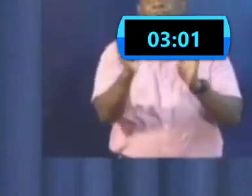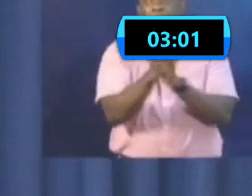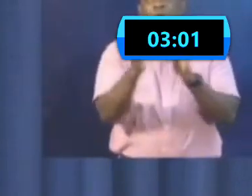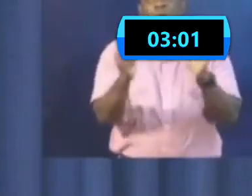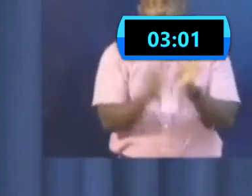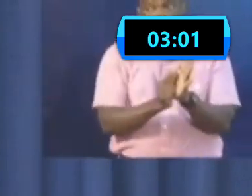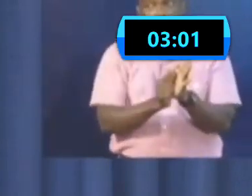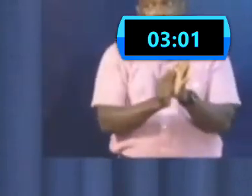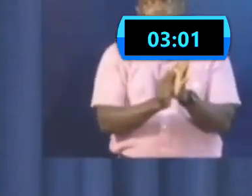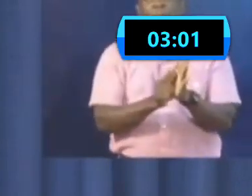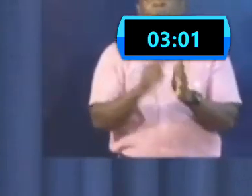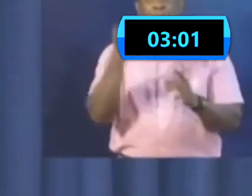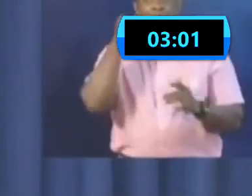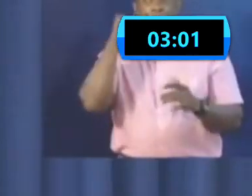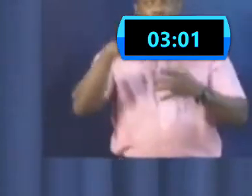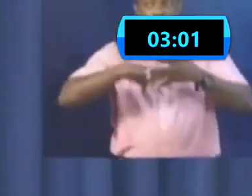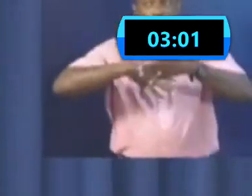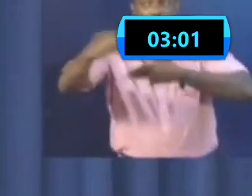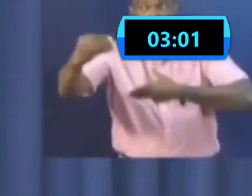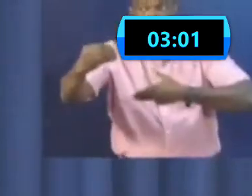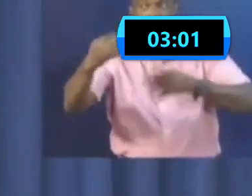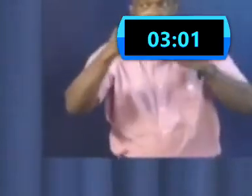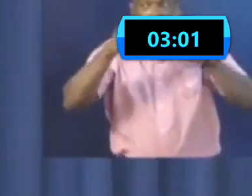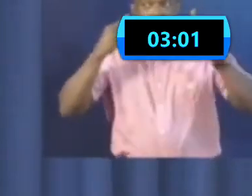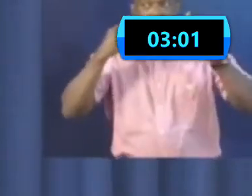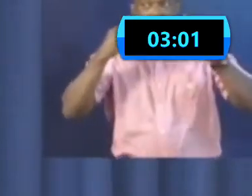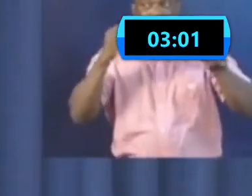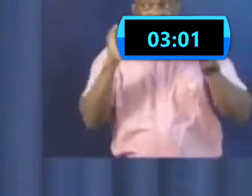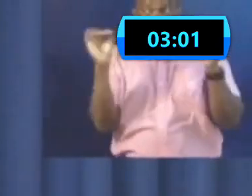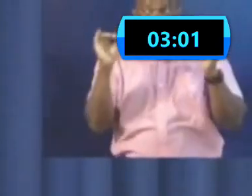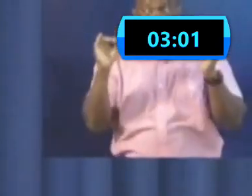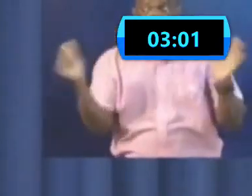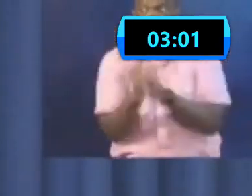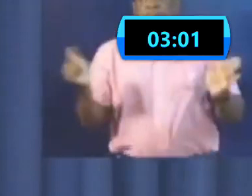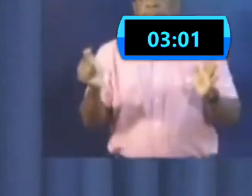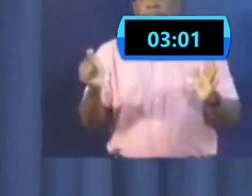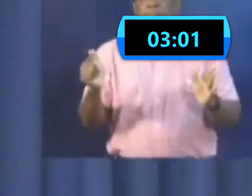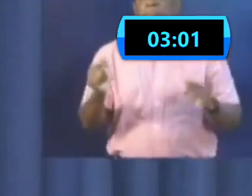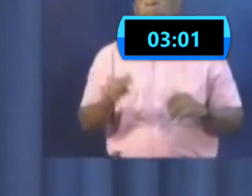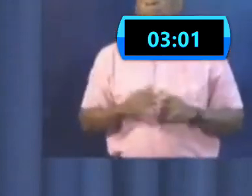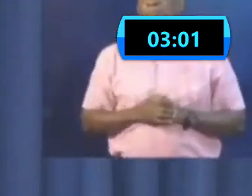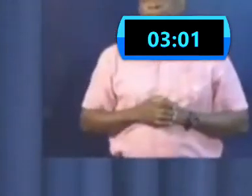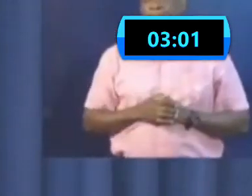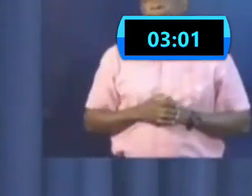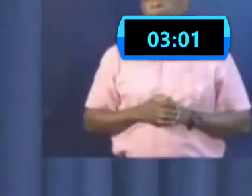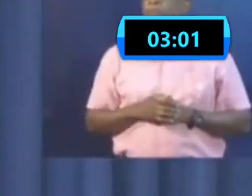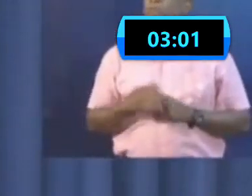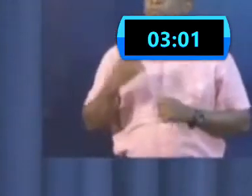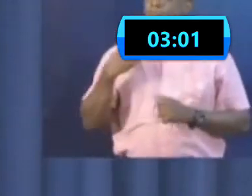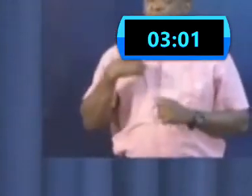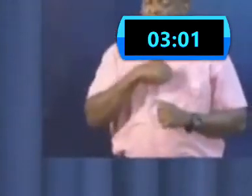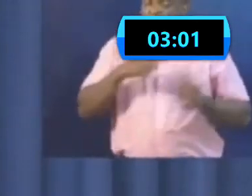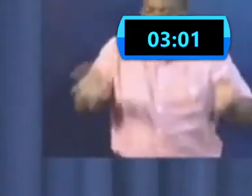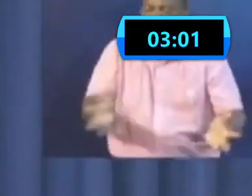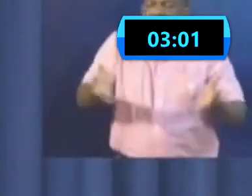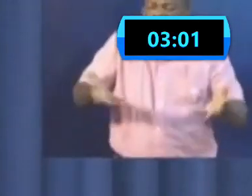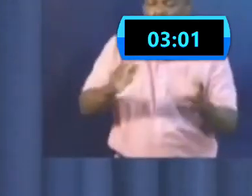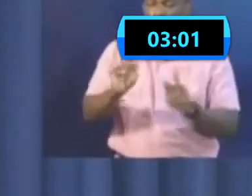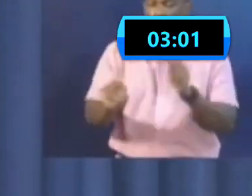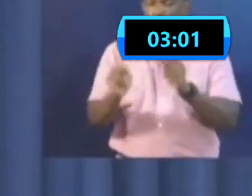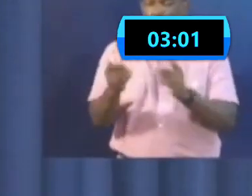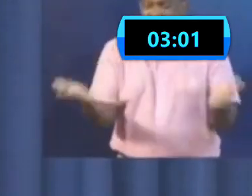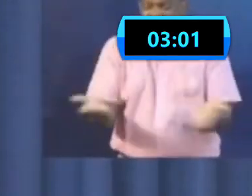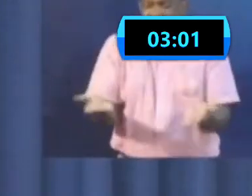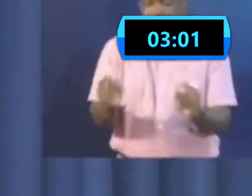a mask. And therefore, I will encourage the population of Trinidad and Tobago to, let's go down this road that the government is taking us.